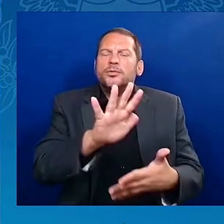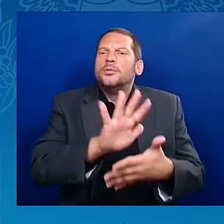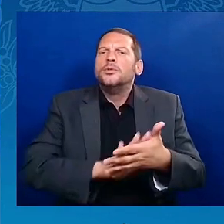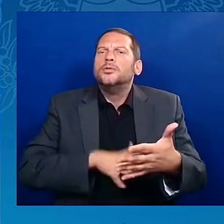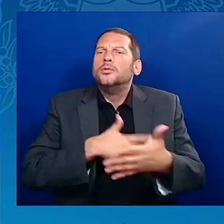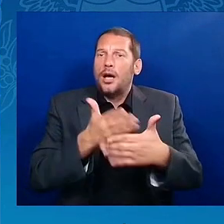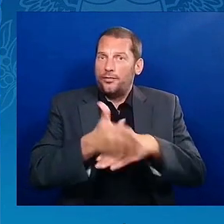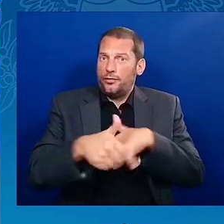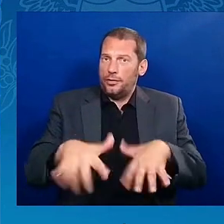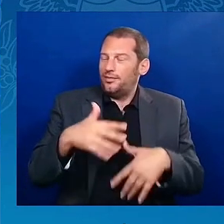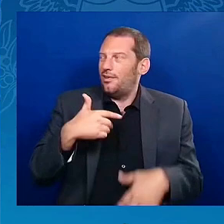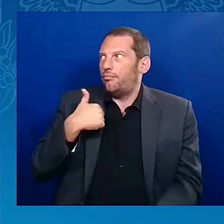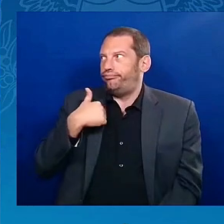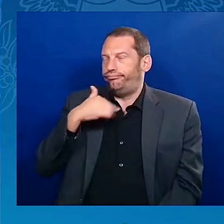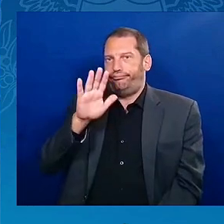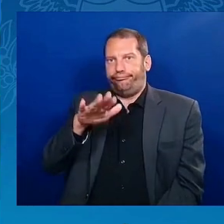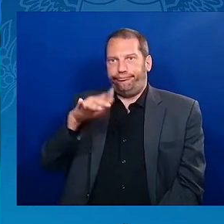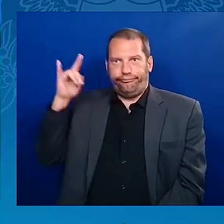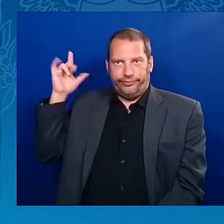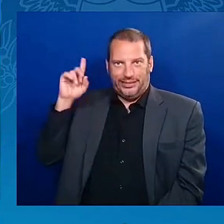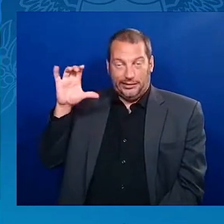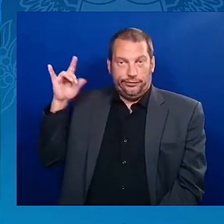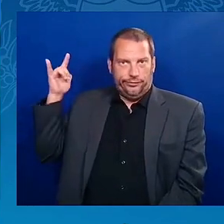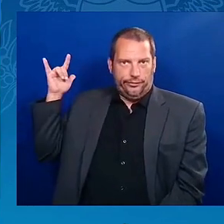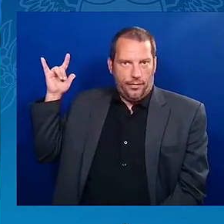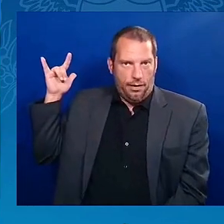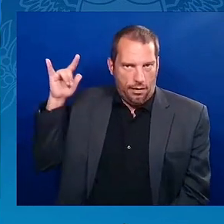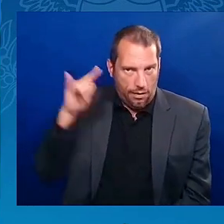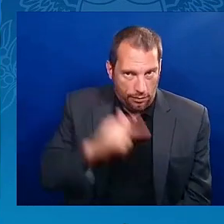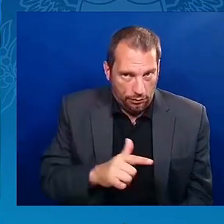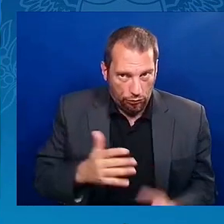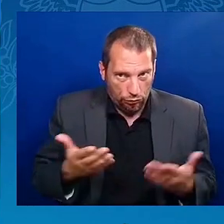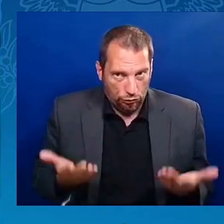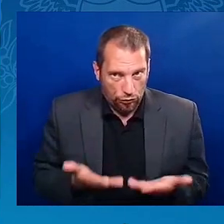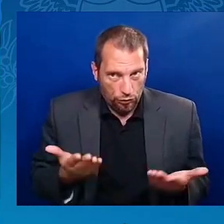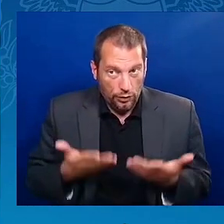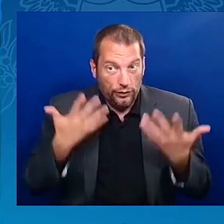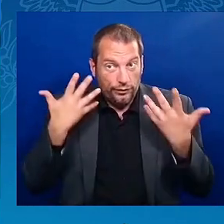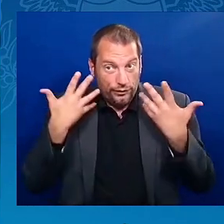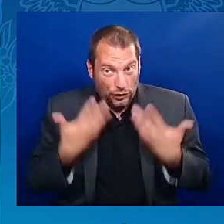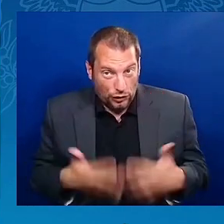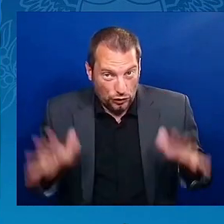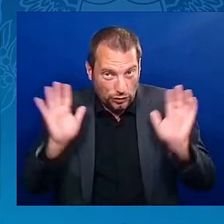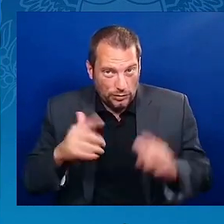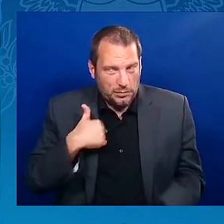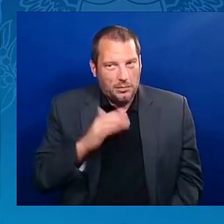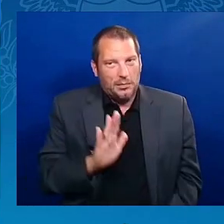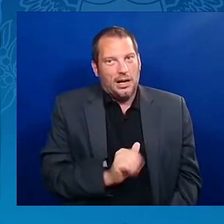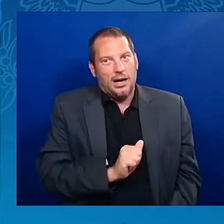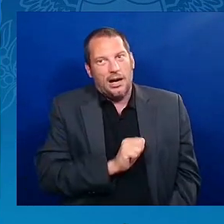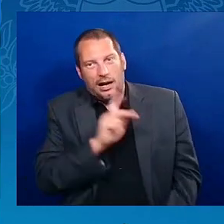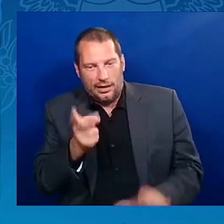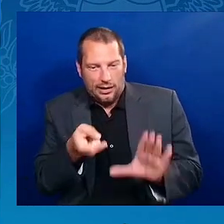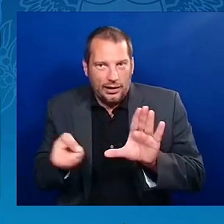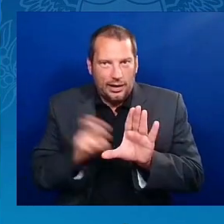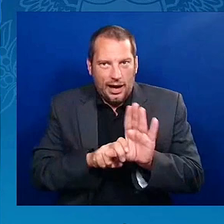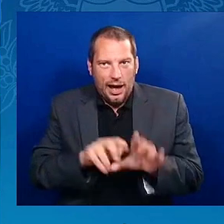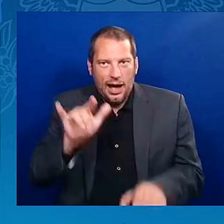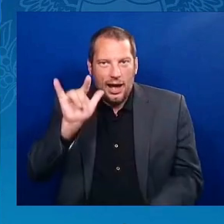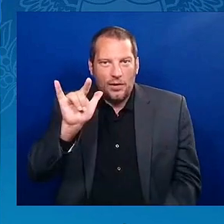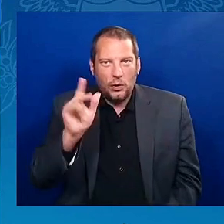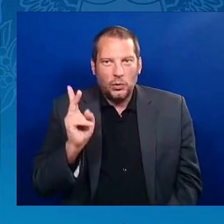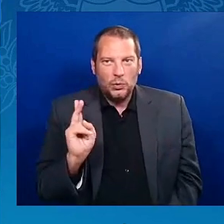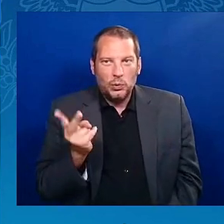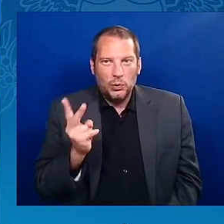D.C. After I leave here, I go back to Air Force Two to go back to D.C., and then about four hours